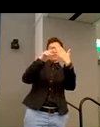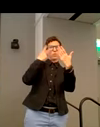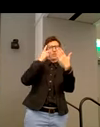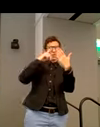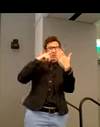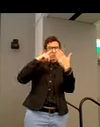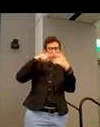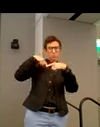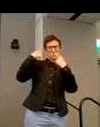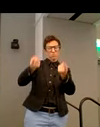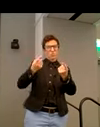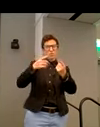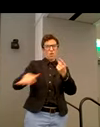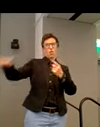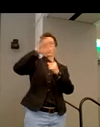entire organization.